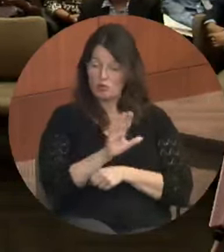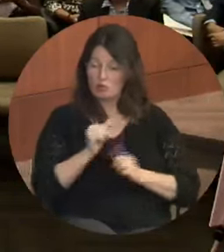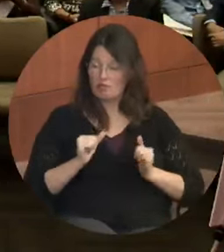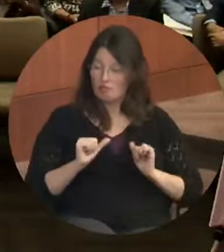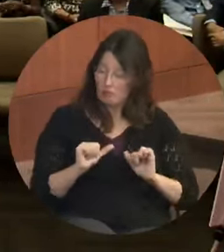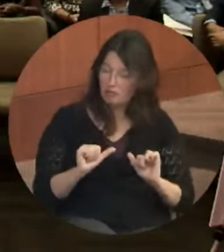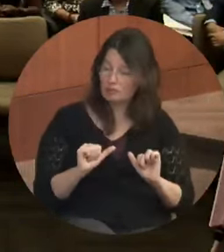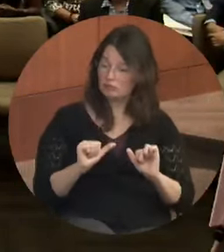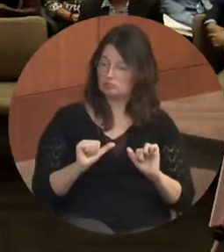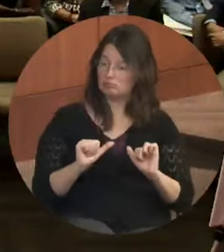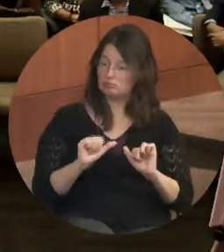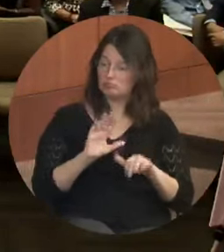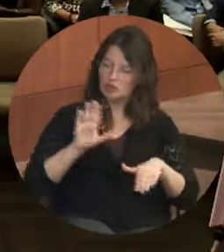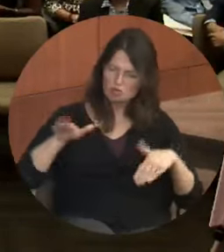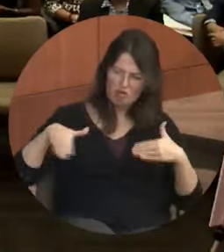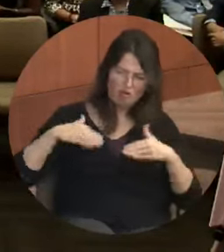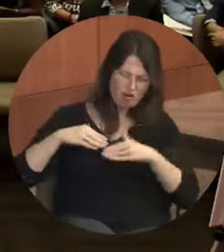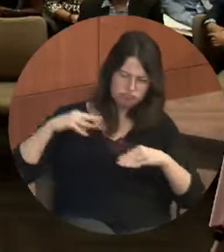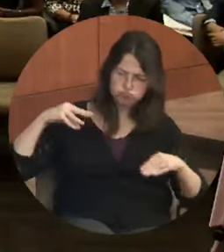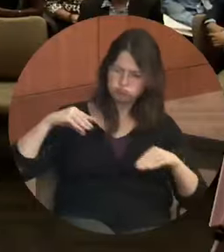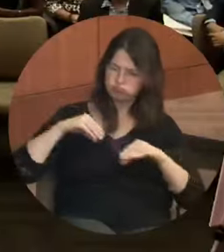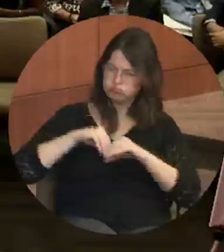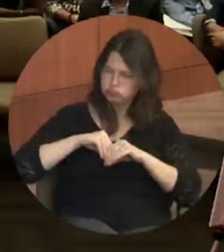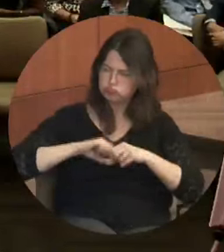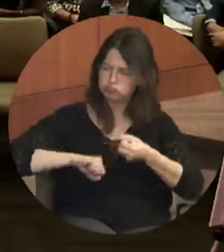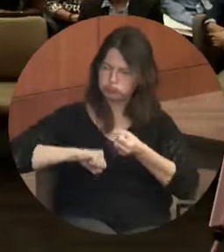that you all put into this.